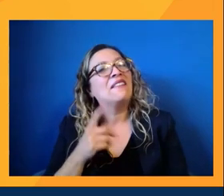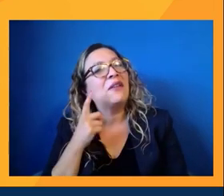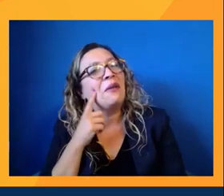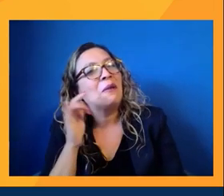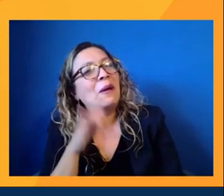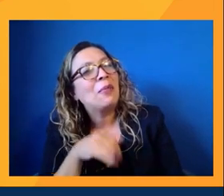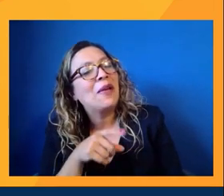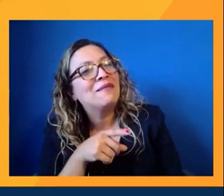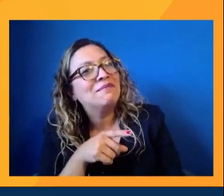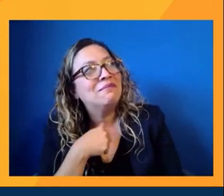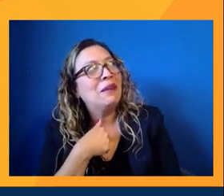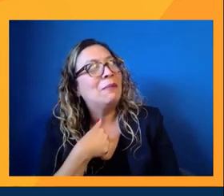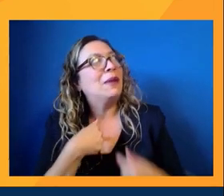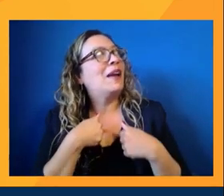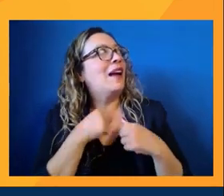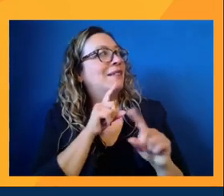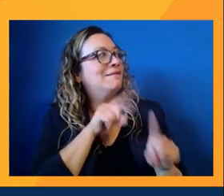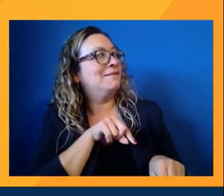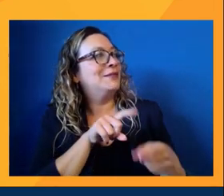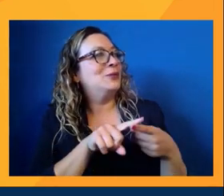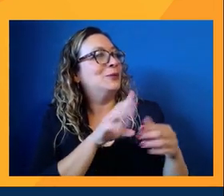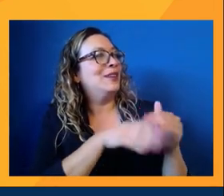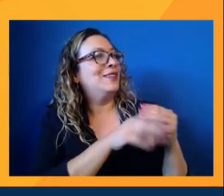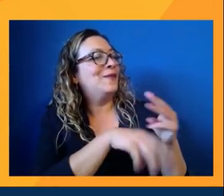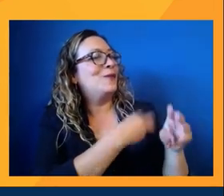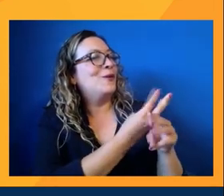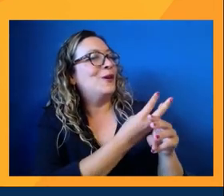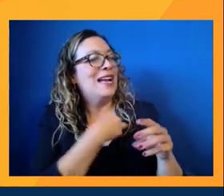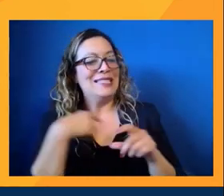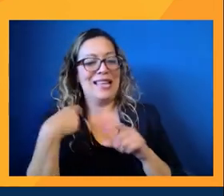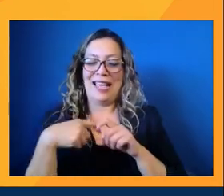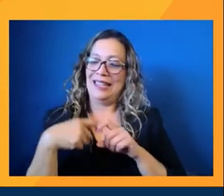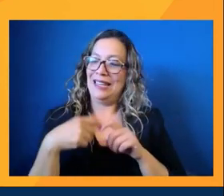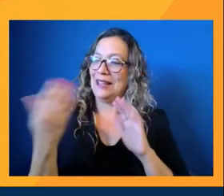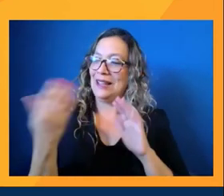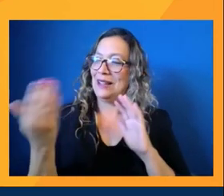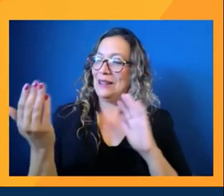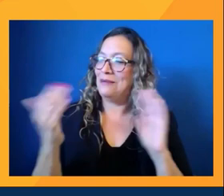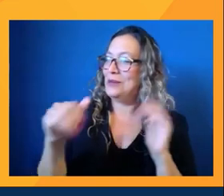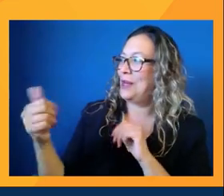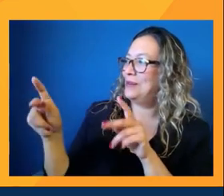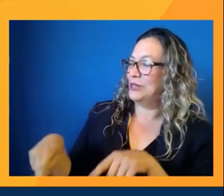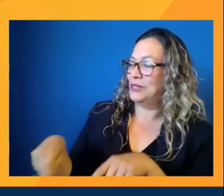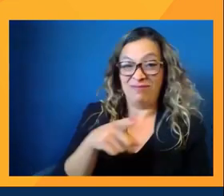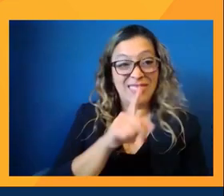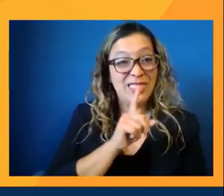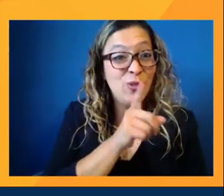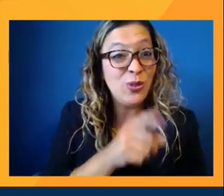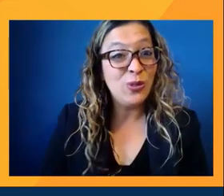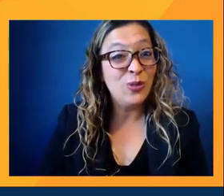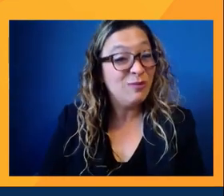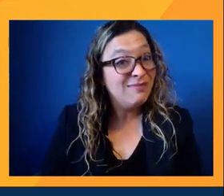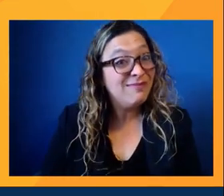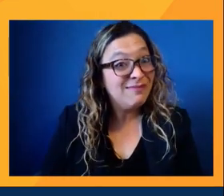how I might respond to an apocalypse as a Latina versus somebody else. You're right. It would be different.